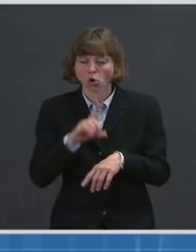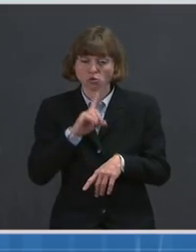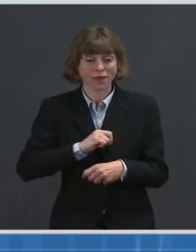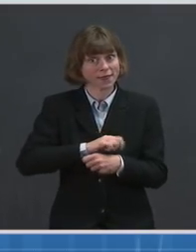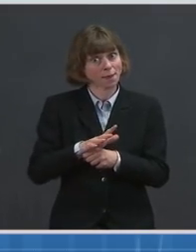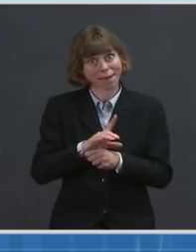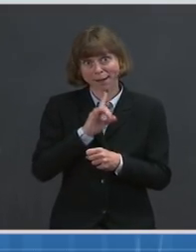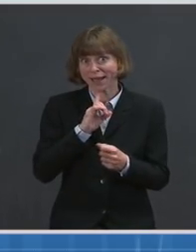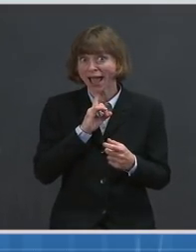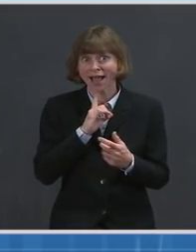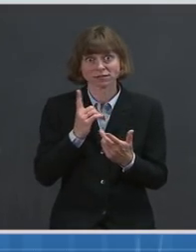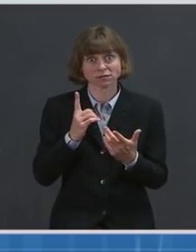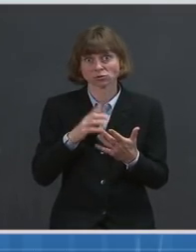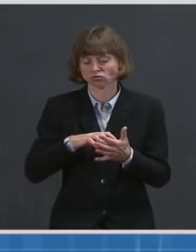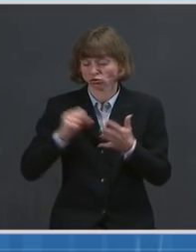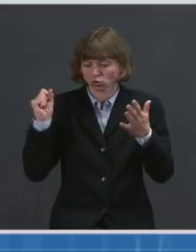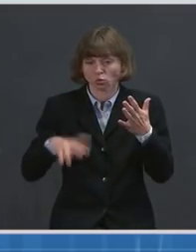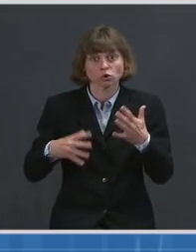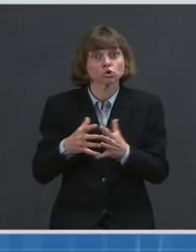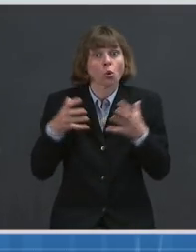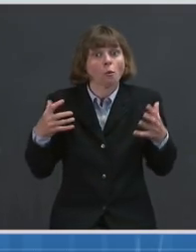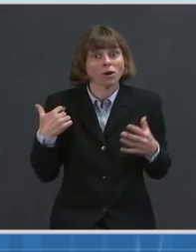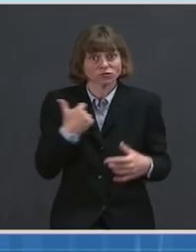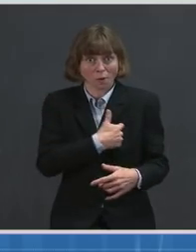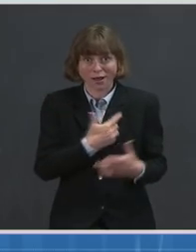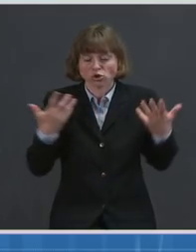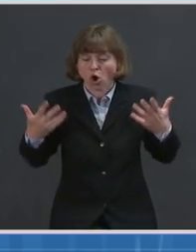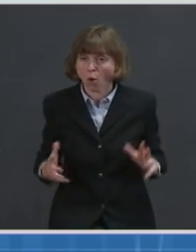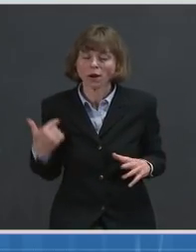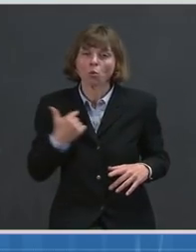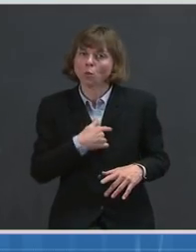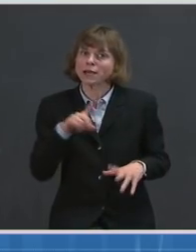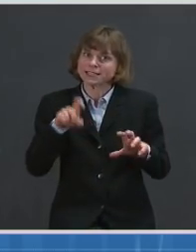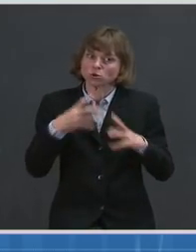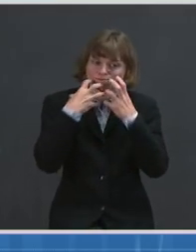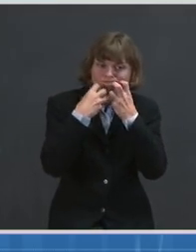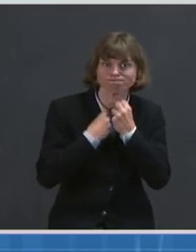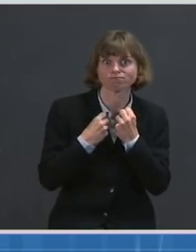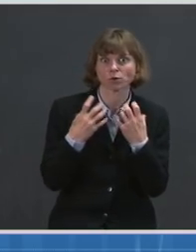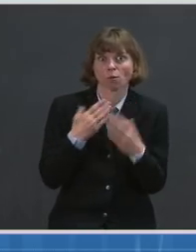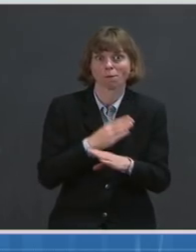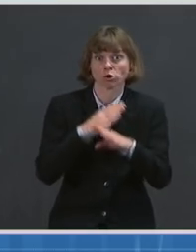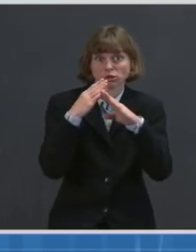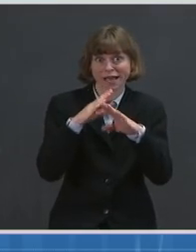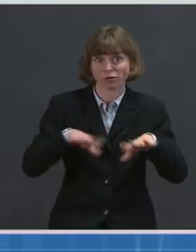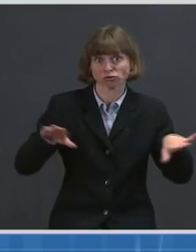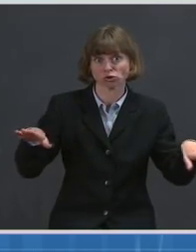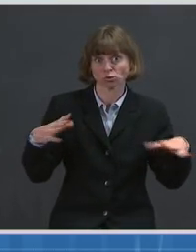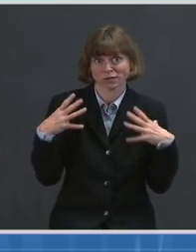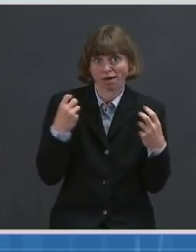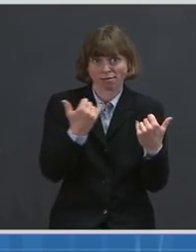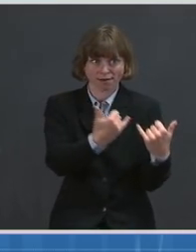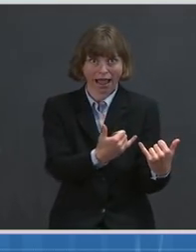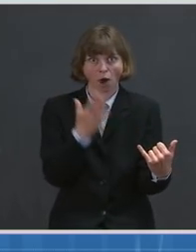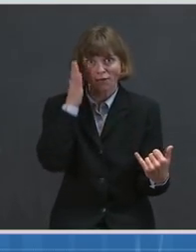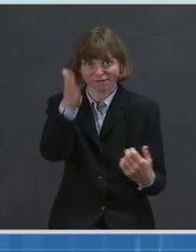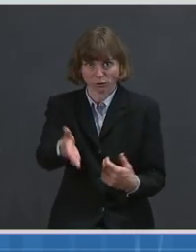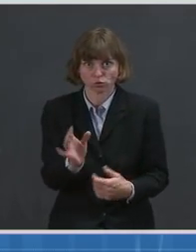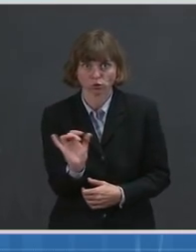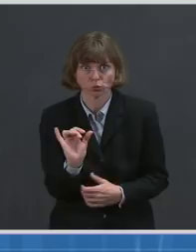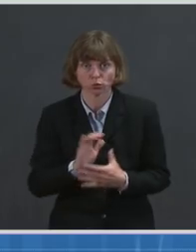We must work together to protect our children's health now and in the future. Thank you. I'll now turn things over to Dr. Fauci.